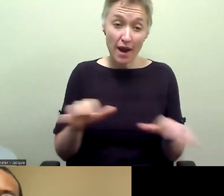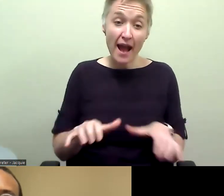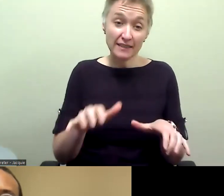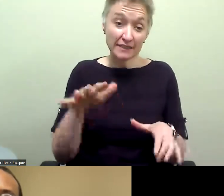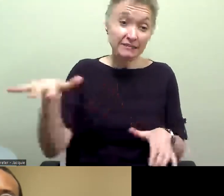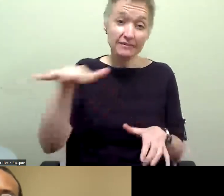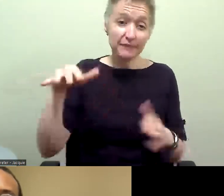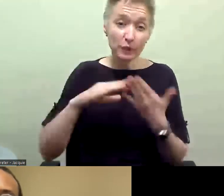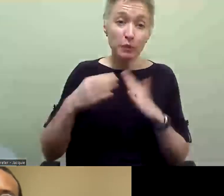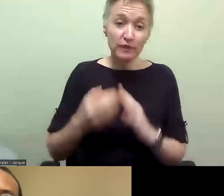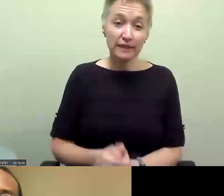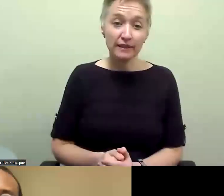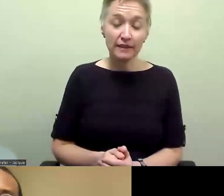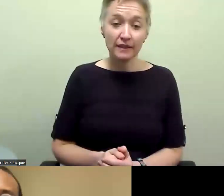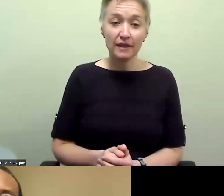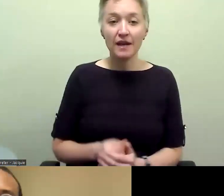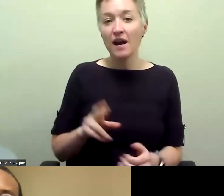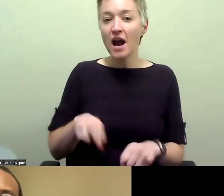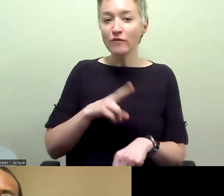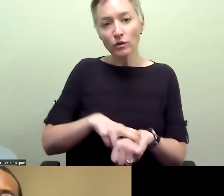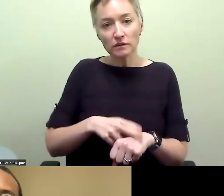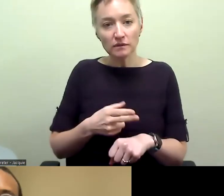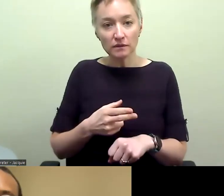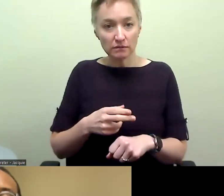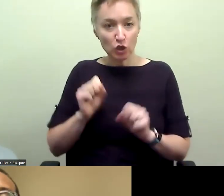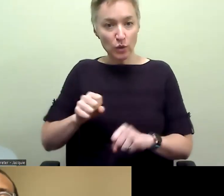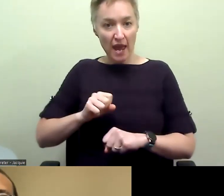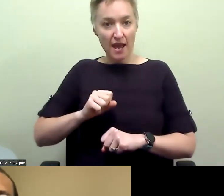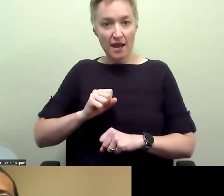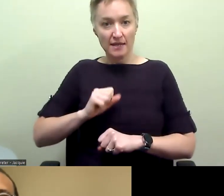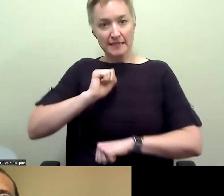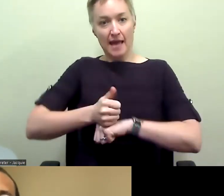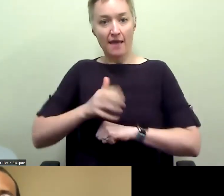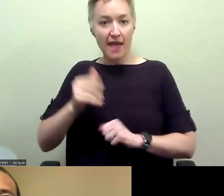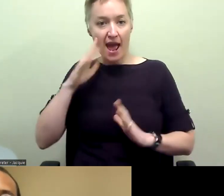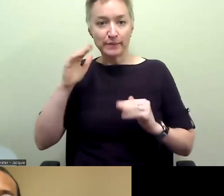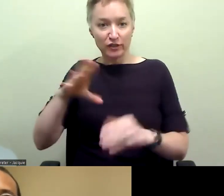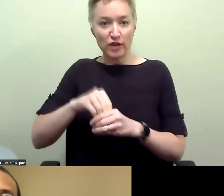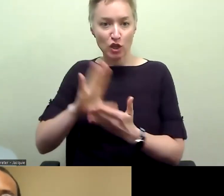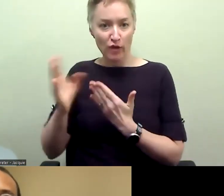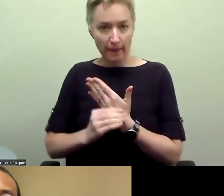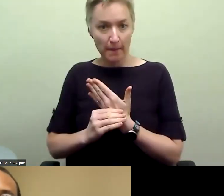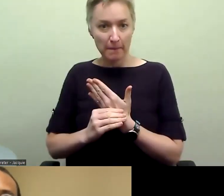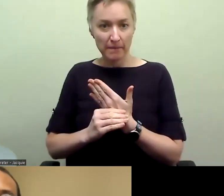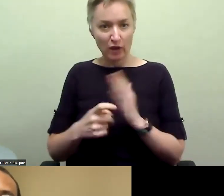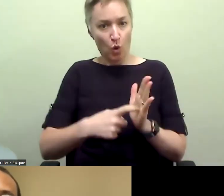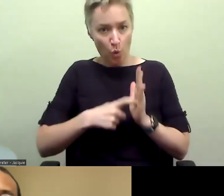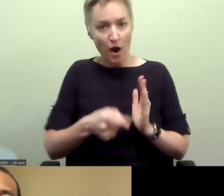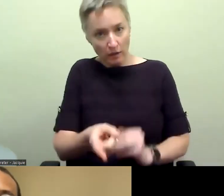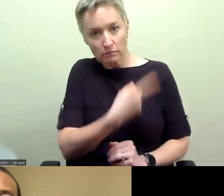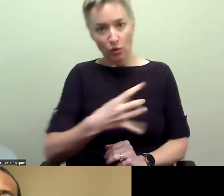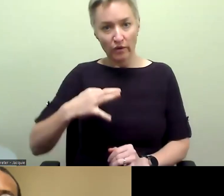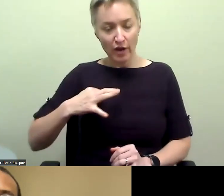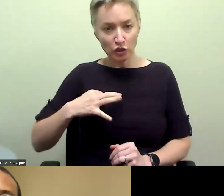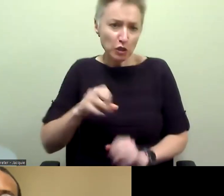that. Of course, that can't be, like, a curricular expectation that, you know, we, we force them to do it, but they definitely have left very